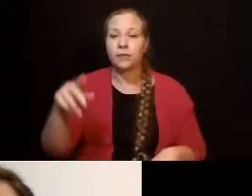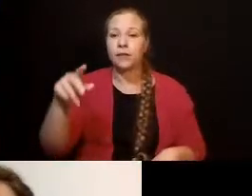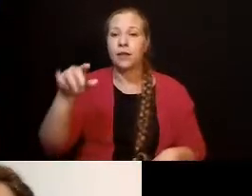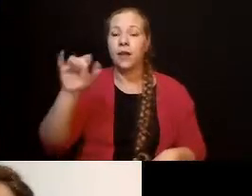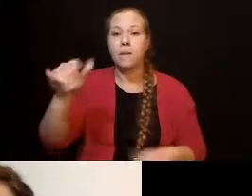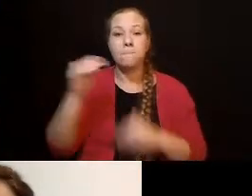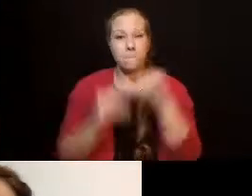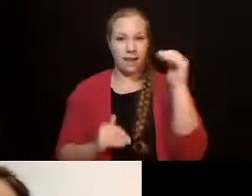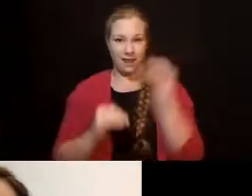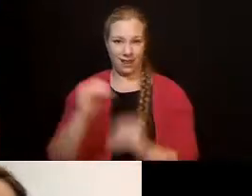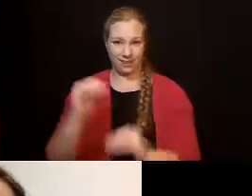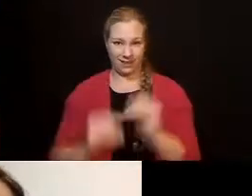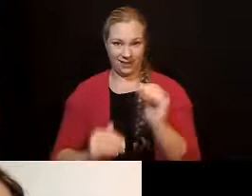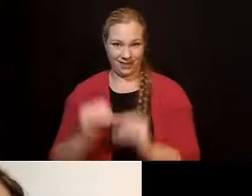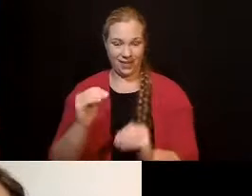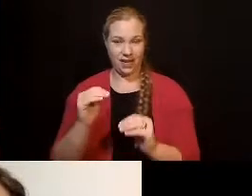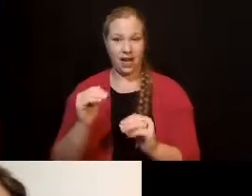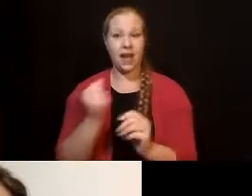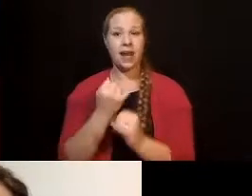age of 18.